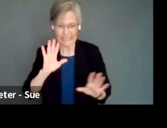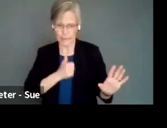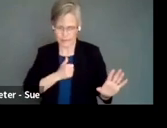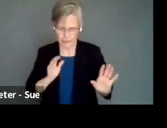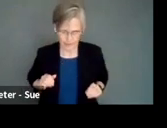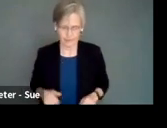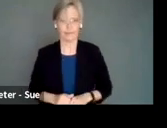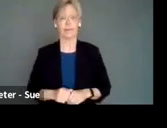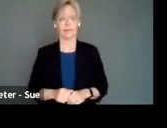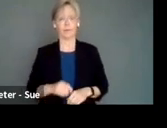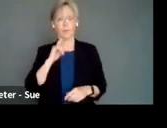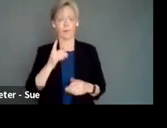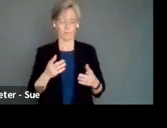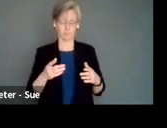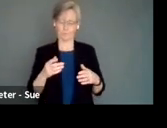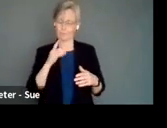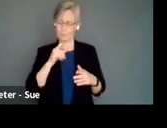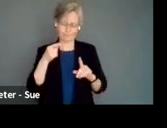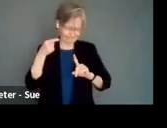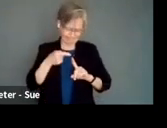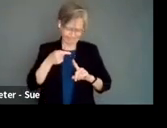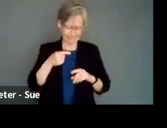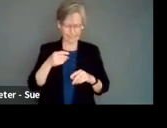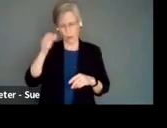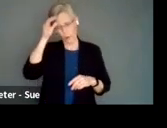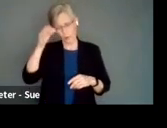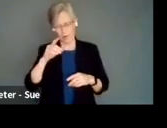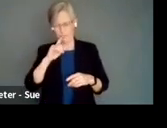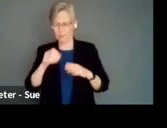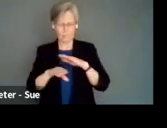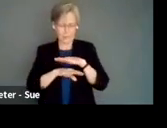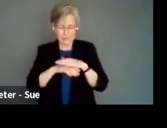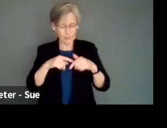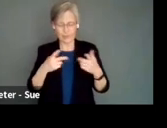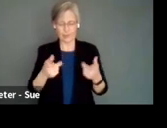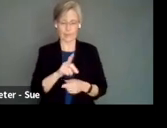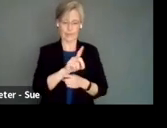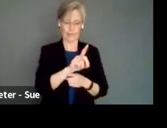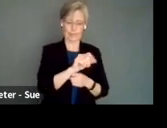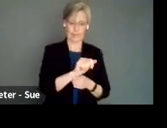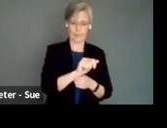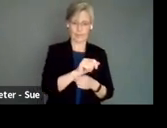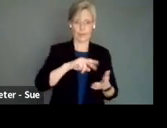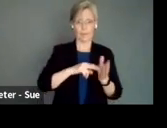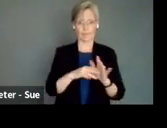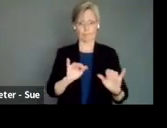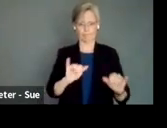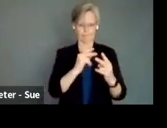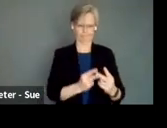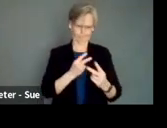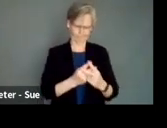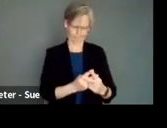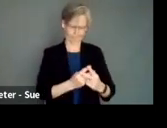And one of the core concepts we want to stress and what we're looking at is a distinction between disability as a fixed innate individual condition,